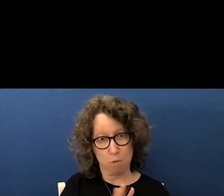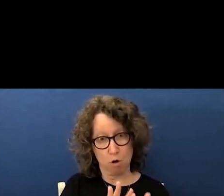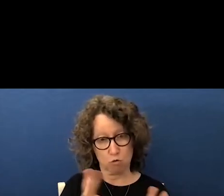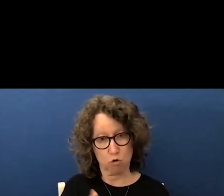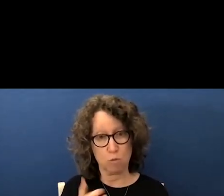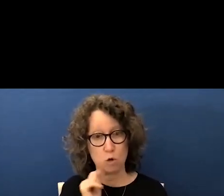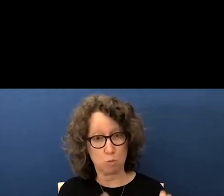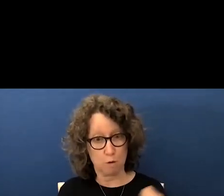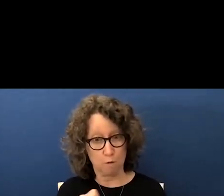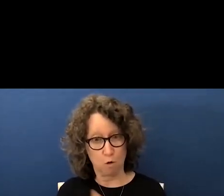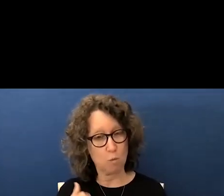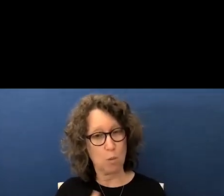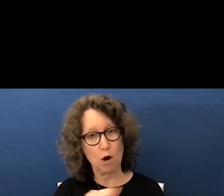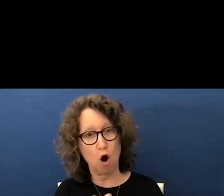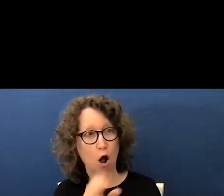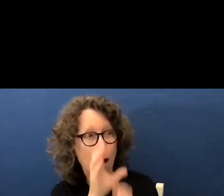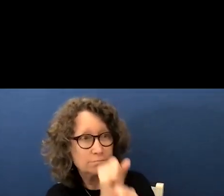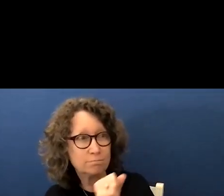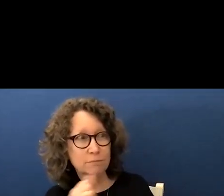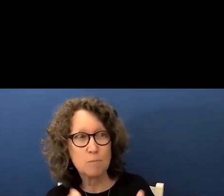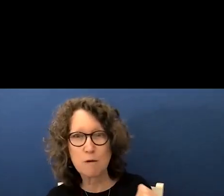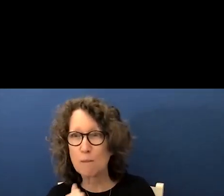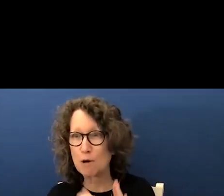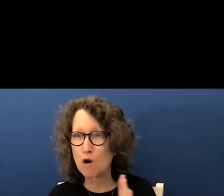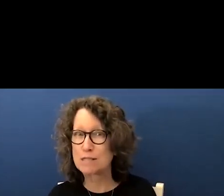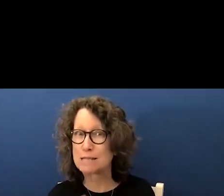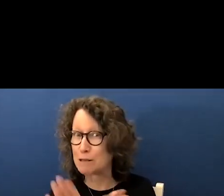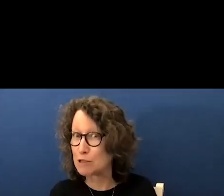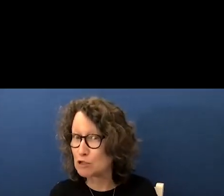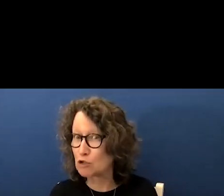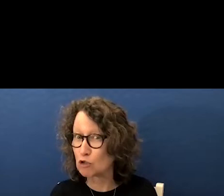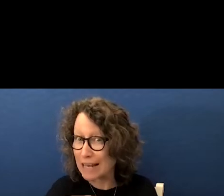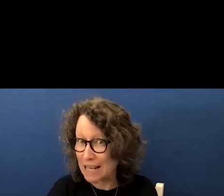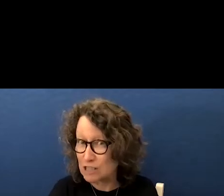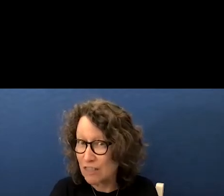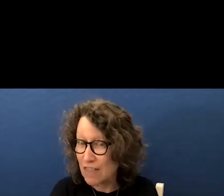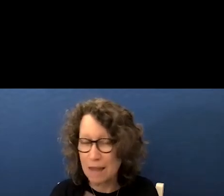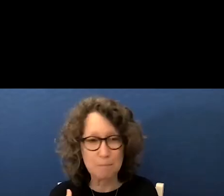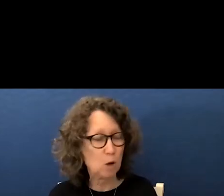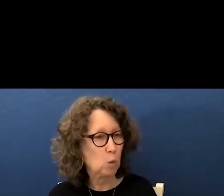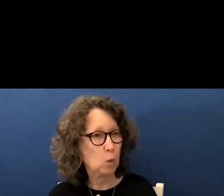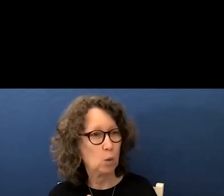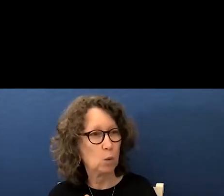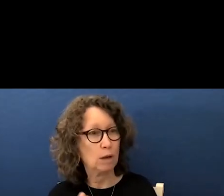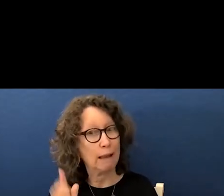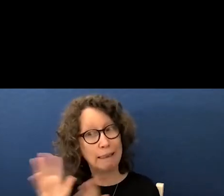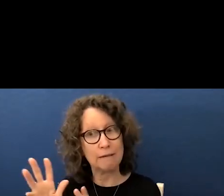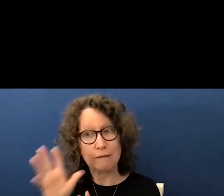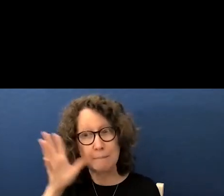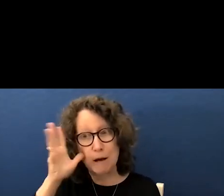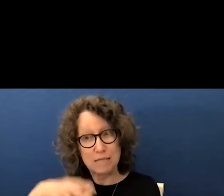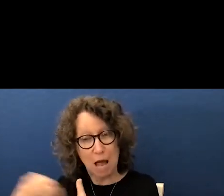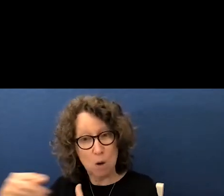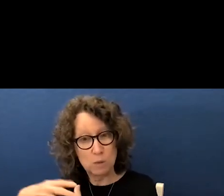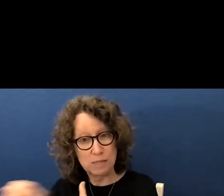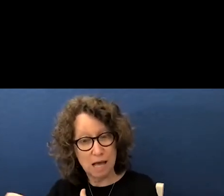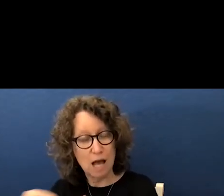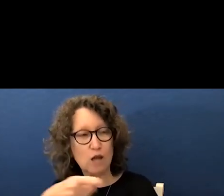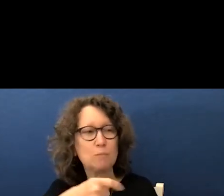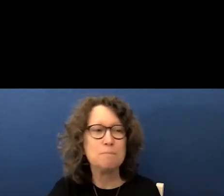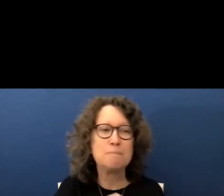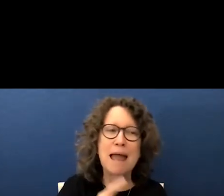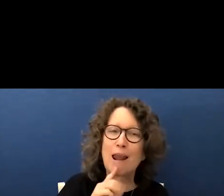to perform we're all fans of the performing arts and especially children who engage in that but leaving parents outside and hilda you made the excuse